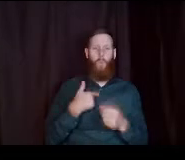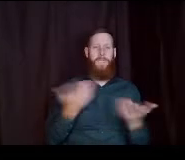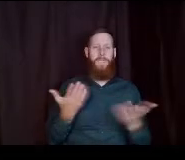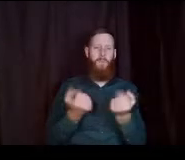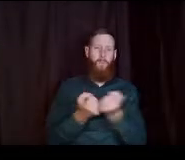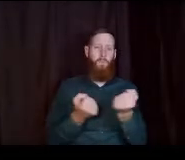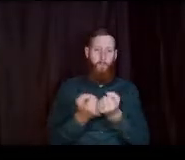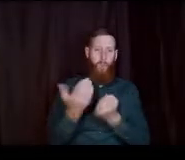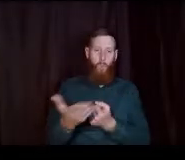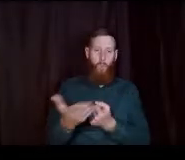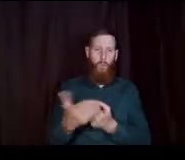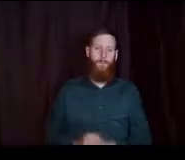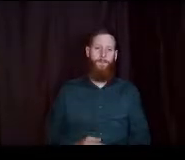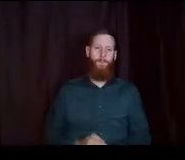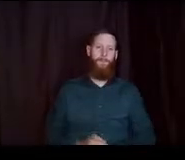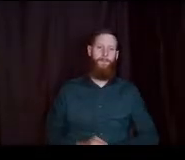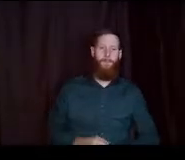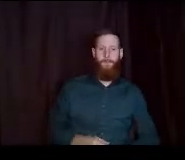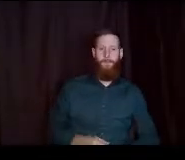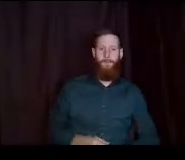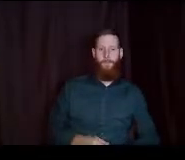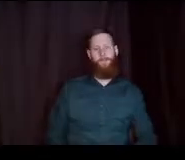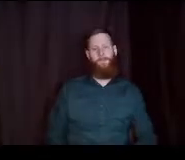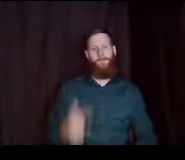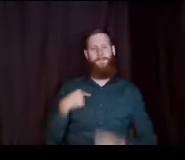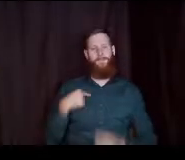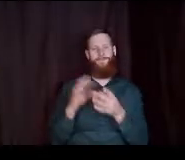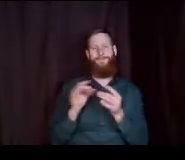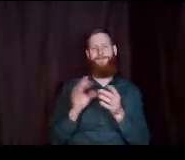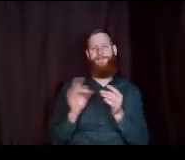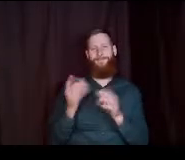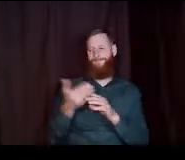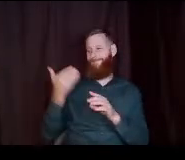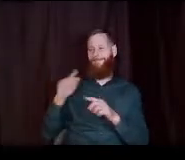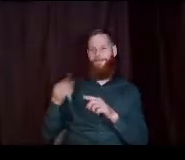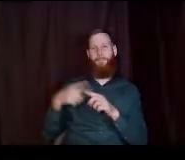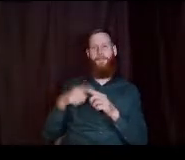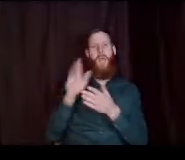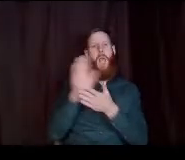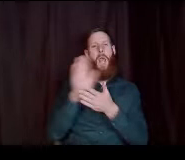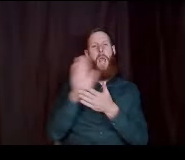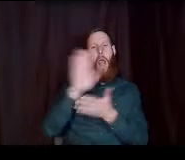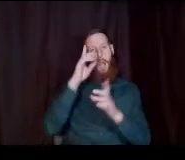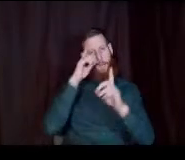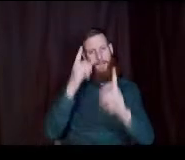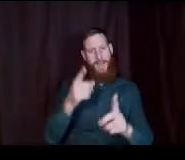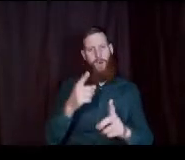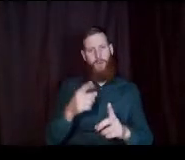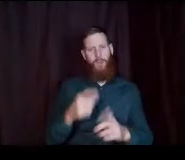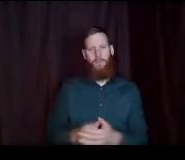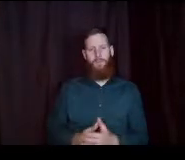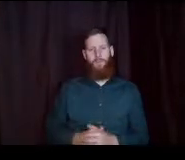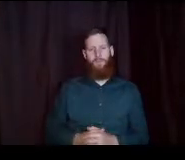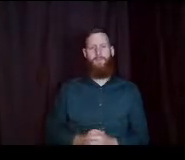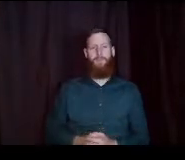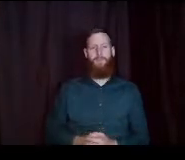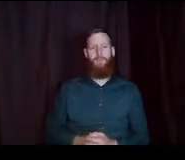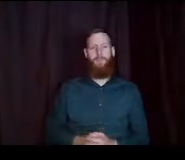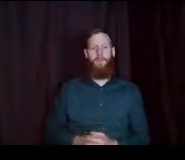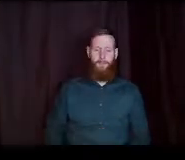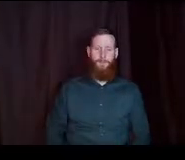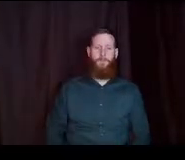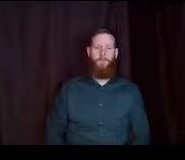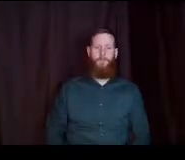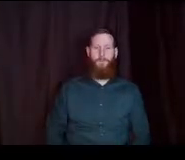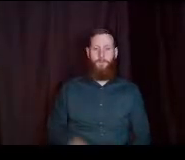i talked a little bit earlier about college bound so here's the college scholarship information again